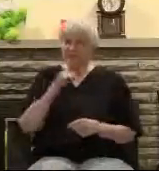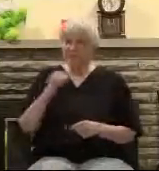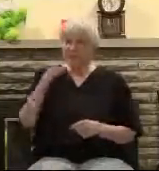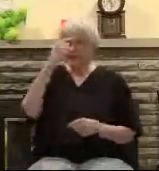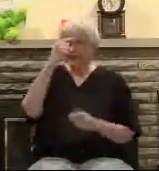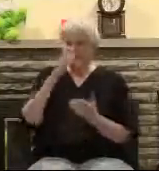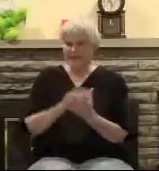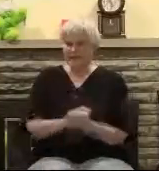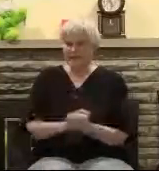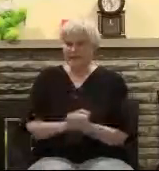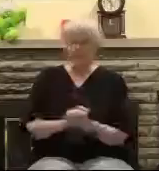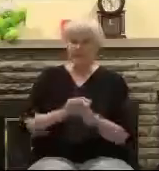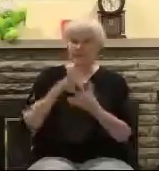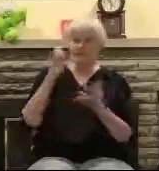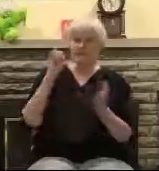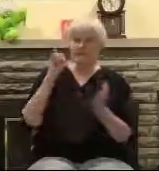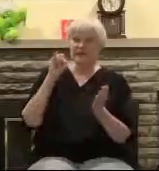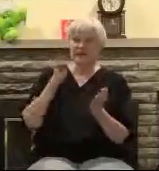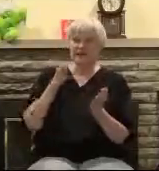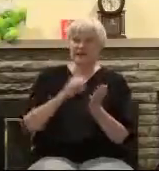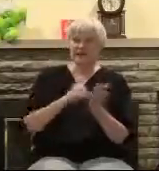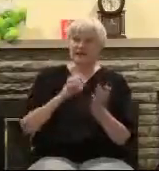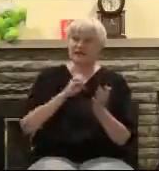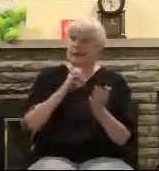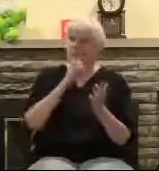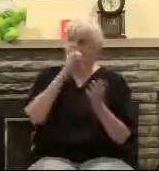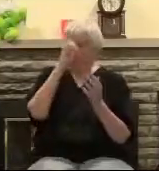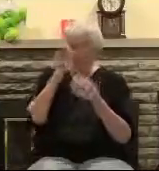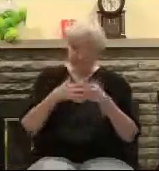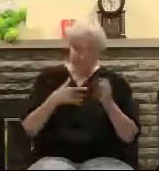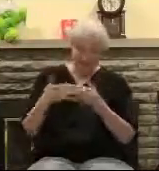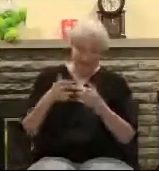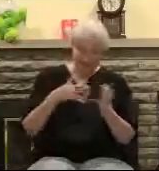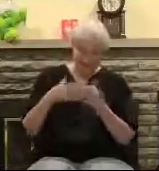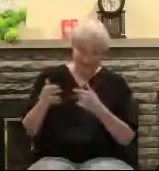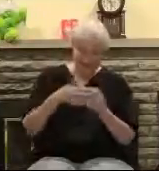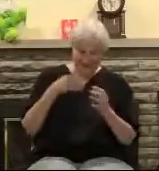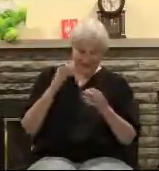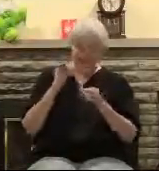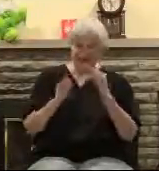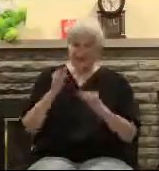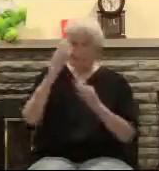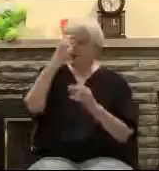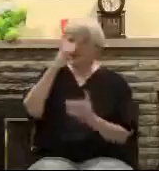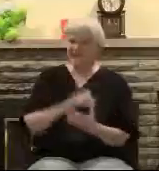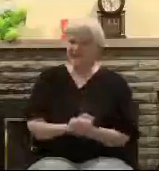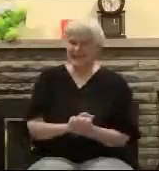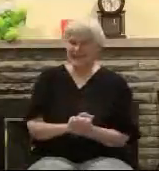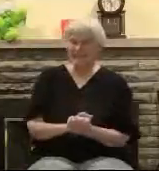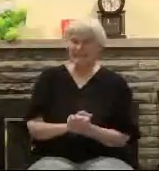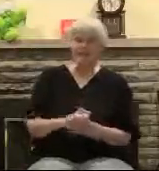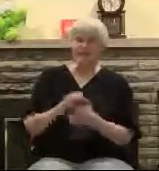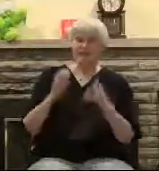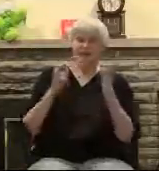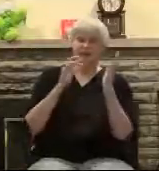the resurrection, whether you believed it or not, didn't matter. The important thing was that you understood that it's sort of like a